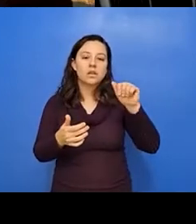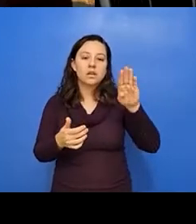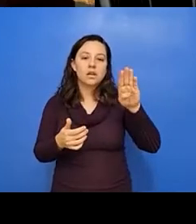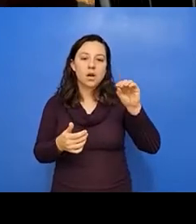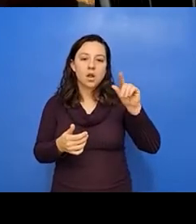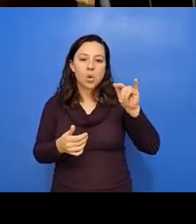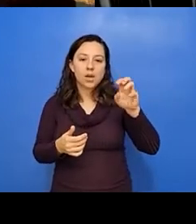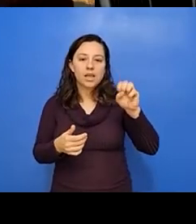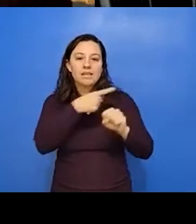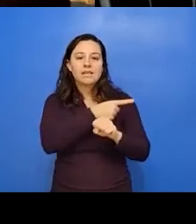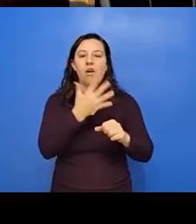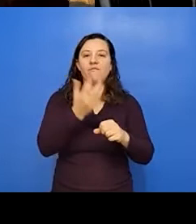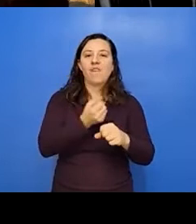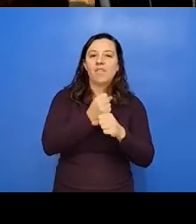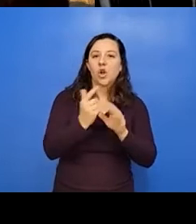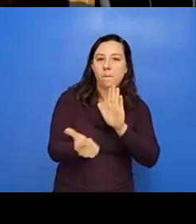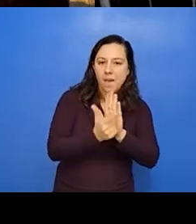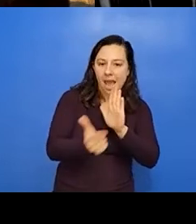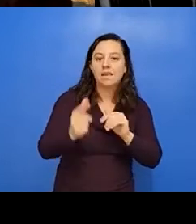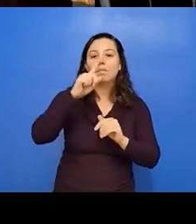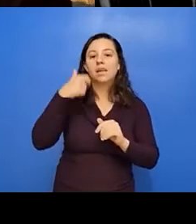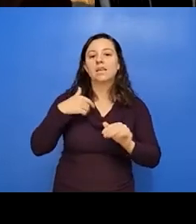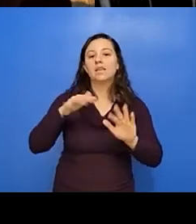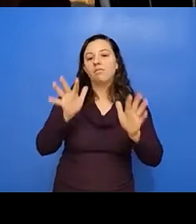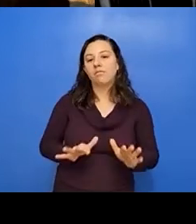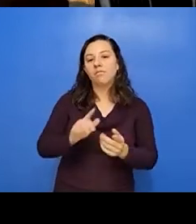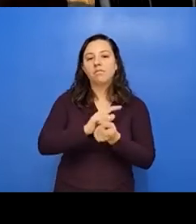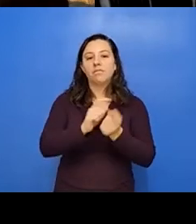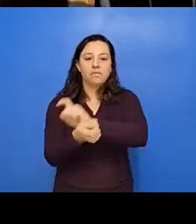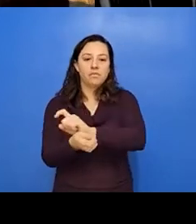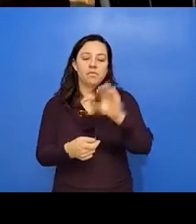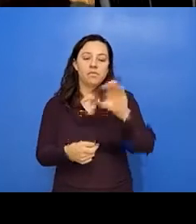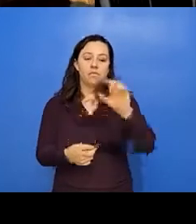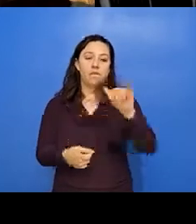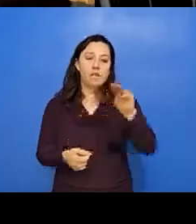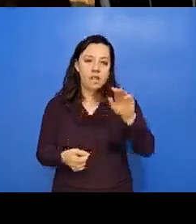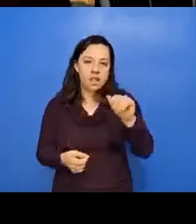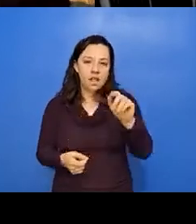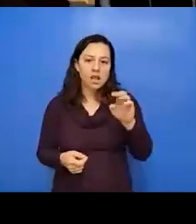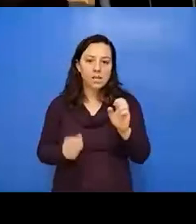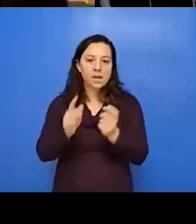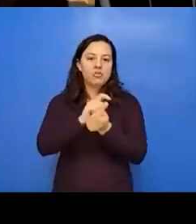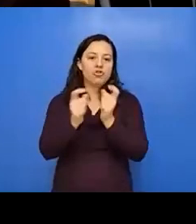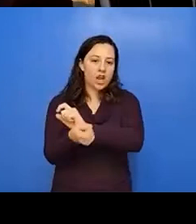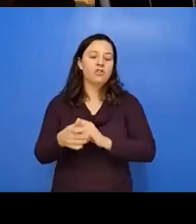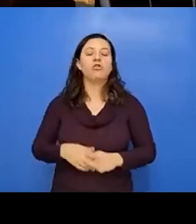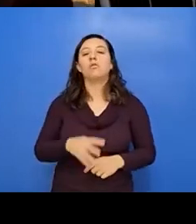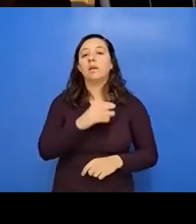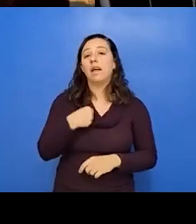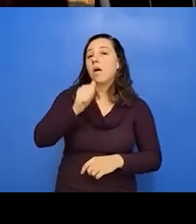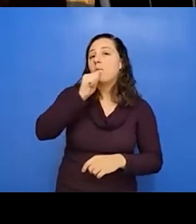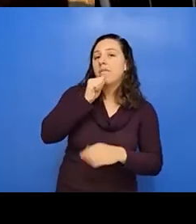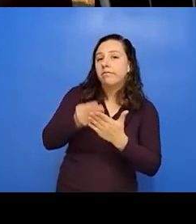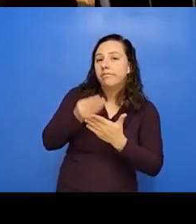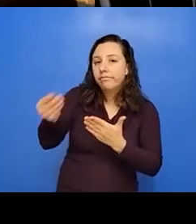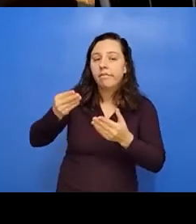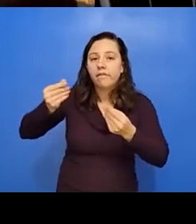-year ban because of climate change and they're starving in the ocean. Um, the privatization of land. We're surrounded